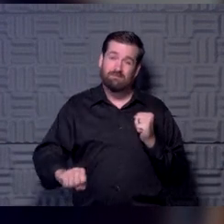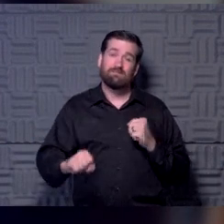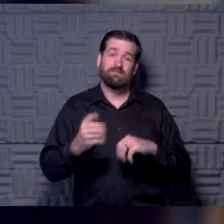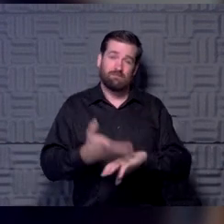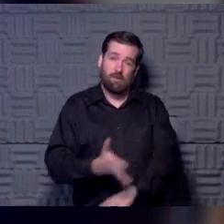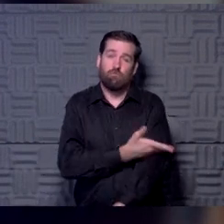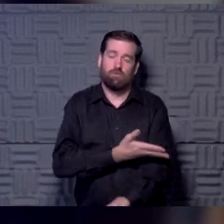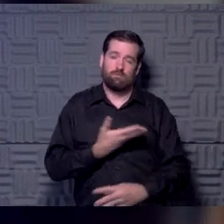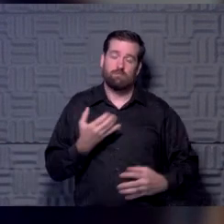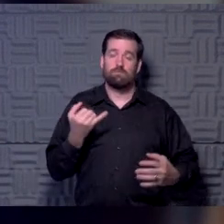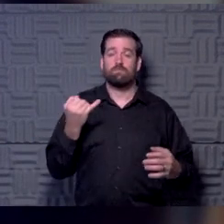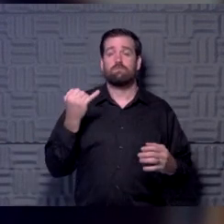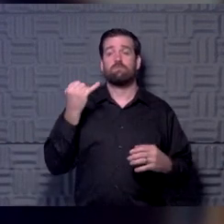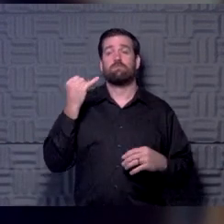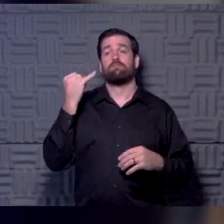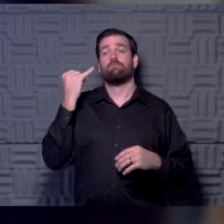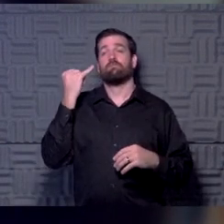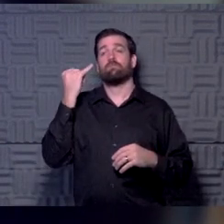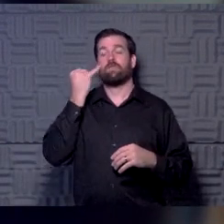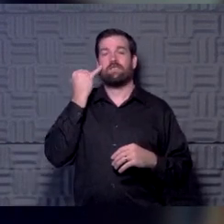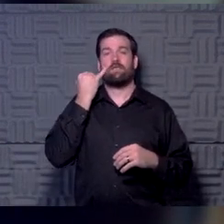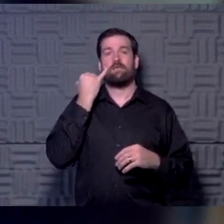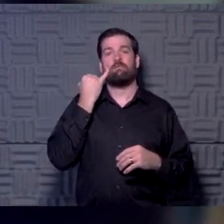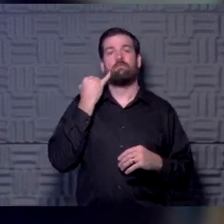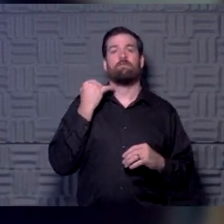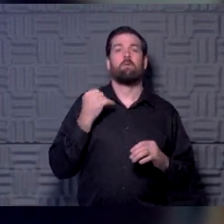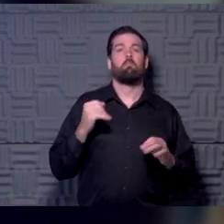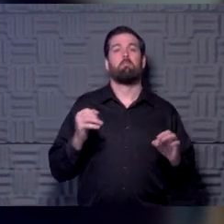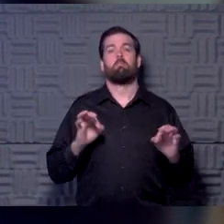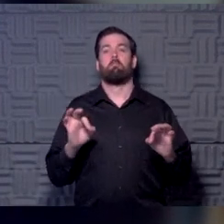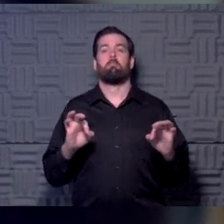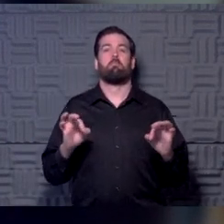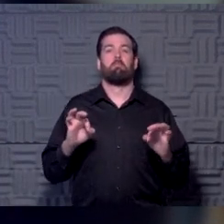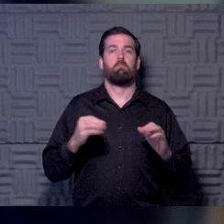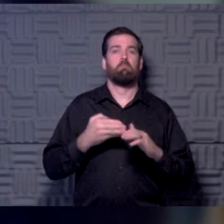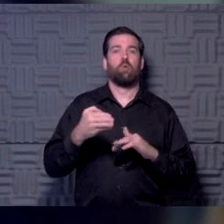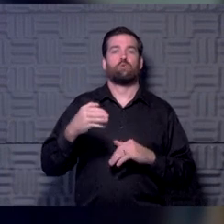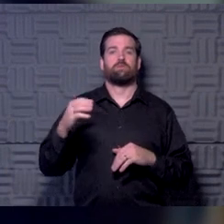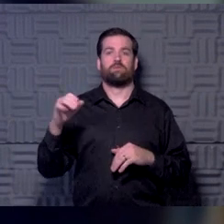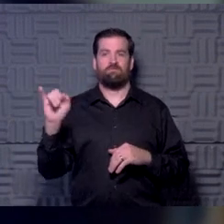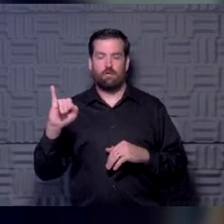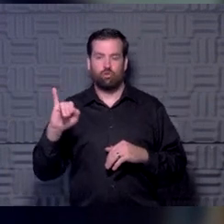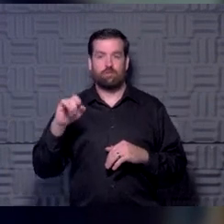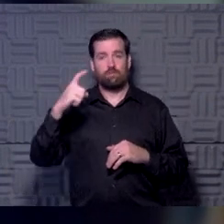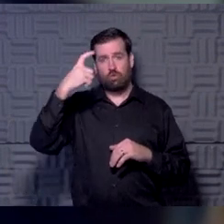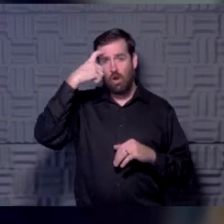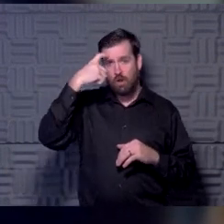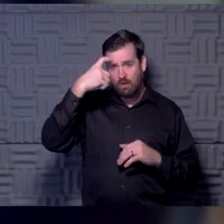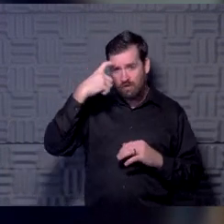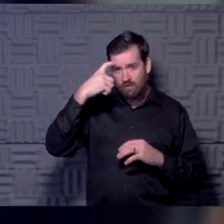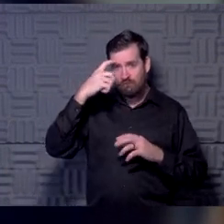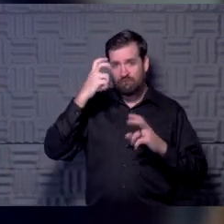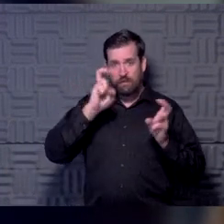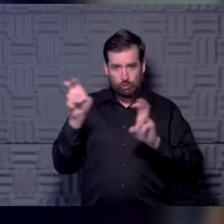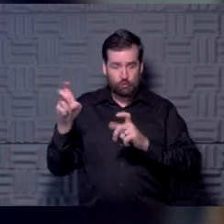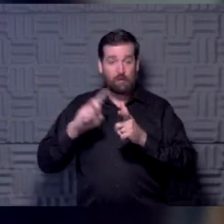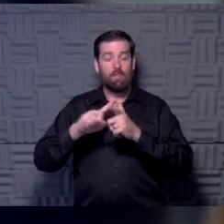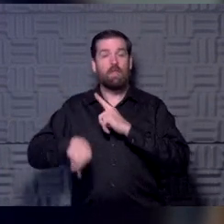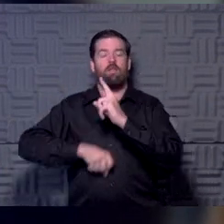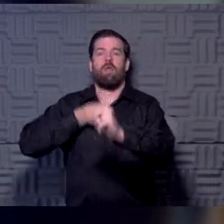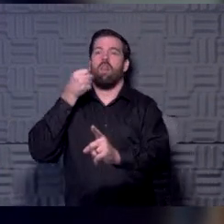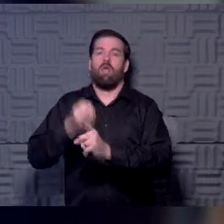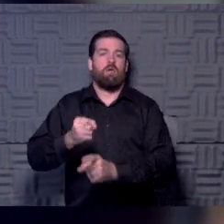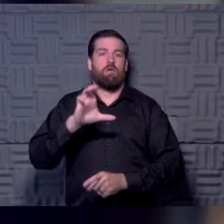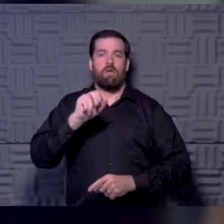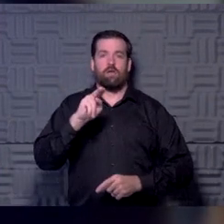if they're going in with some really subtle post-infectious cognitive issues and then sustain a concussion, you know,